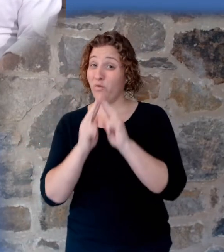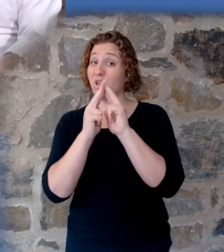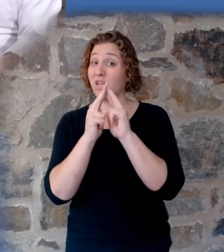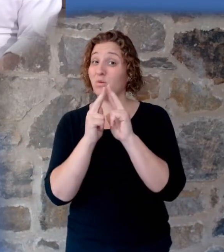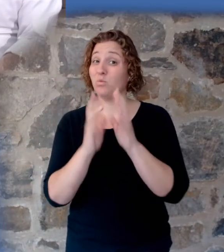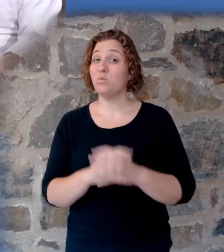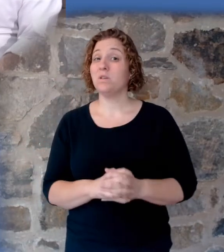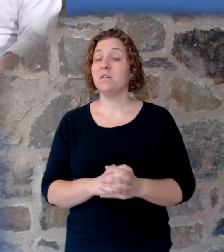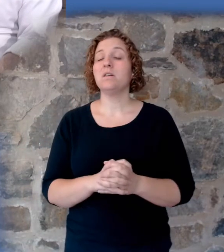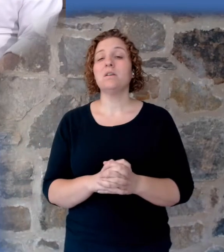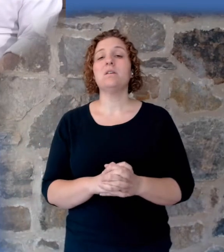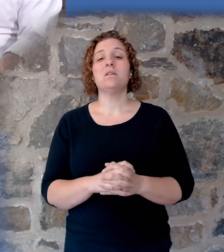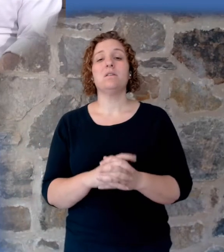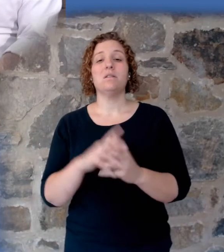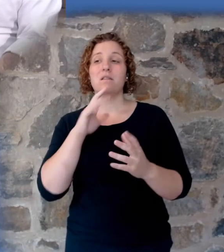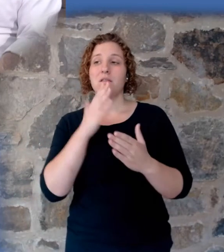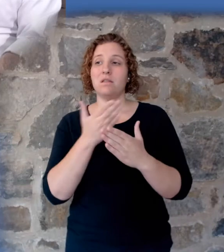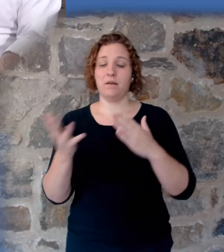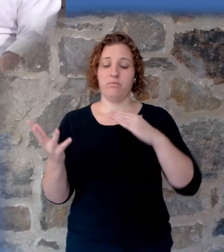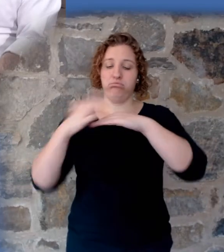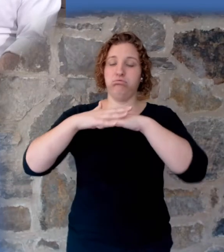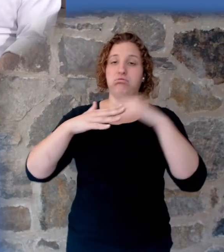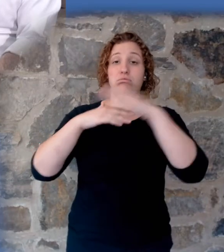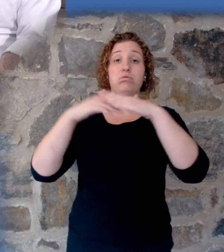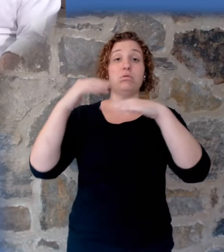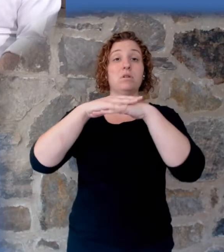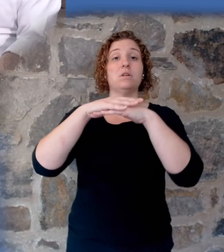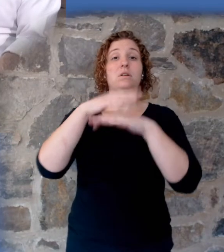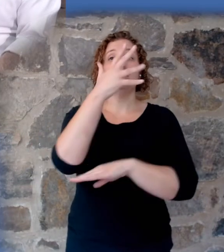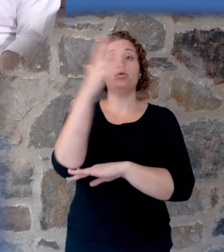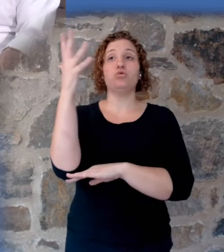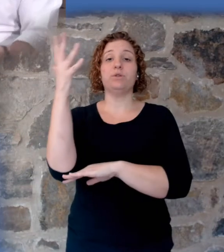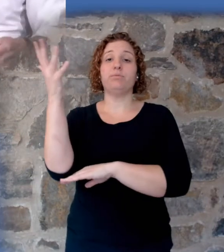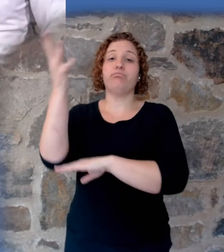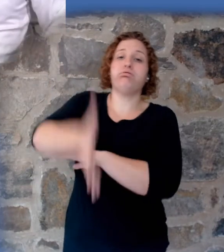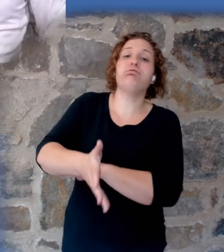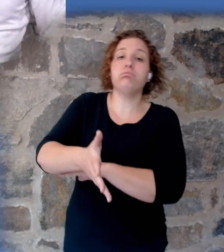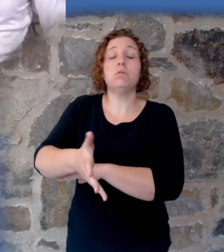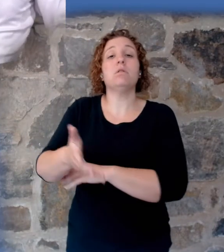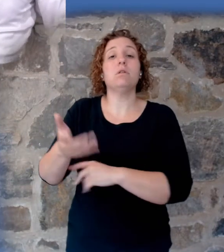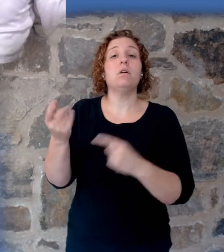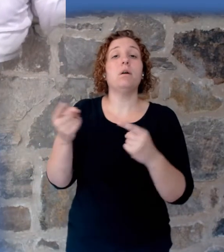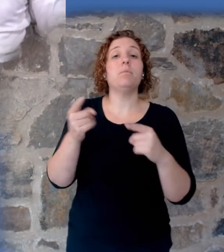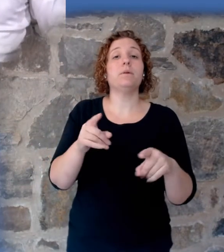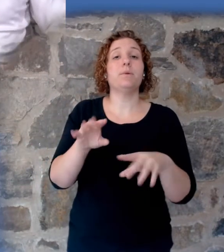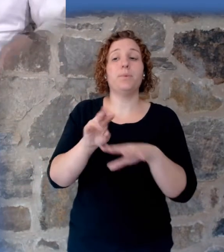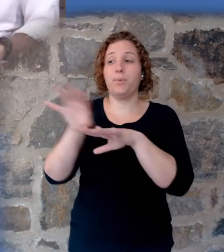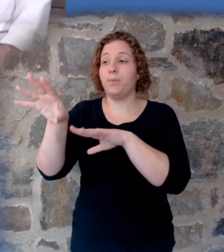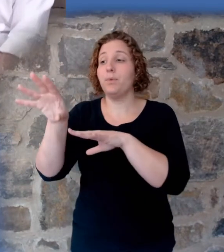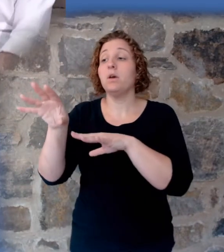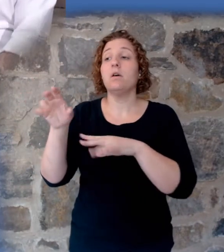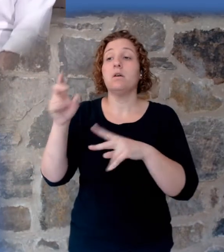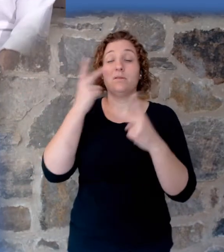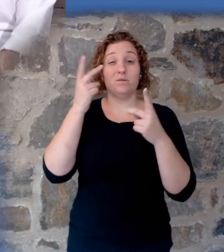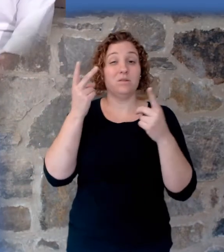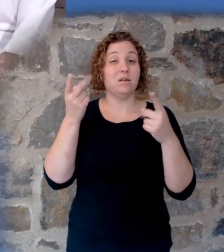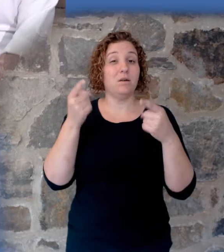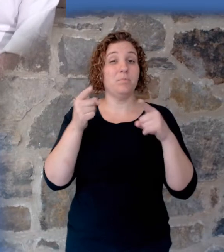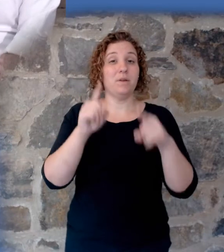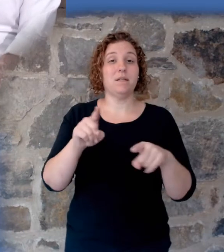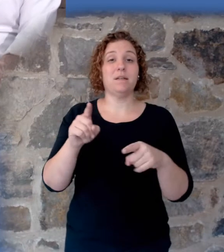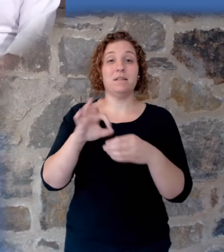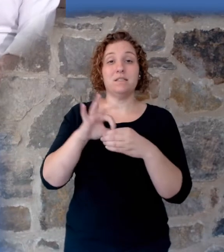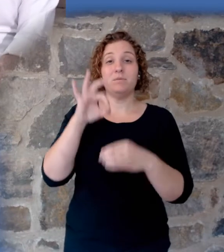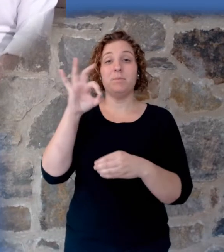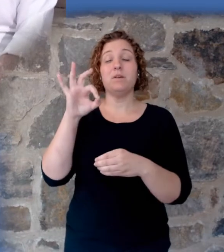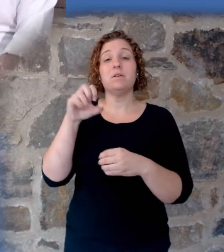Buried things very quickly, blew a blue forest just completely off the hills. And so what he's talking about here is what happened in Spirit Lake. Here's Bob